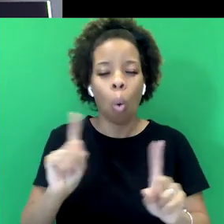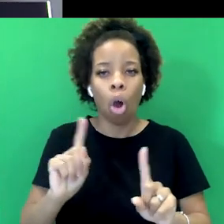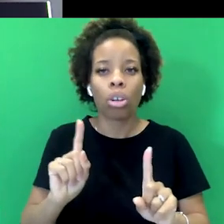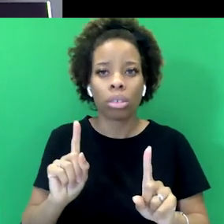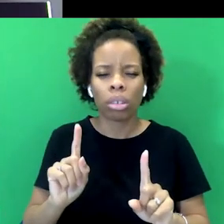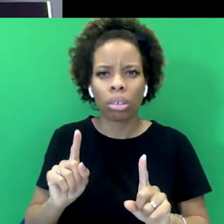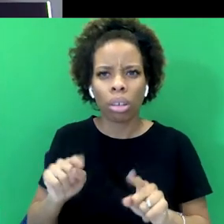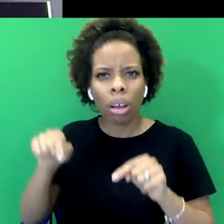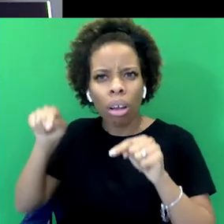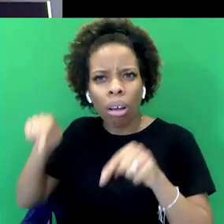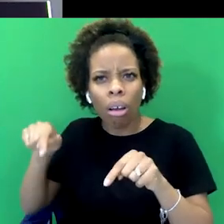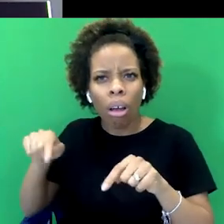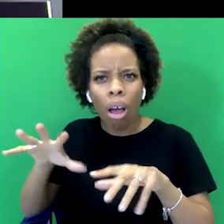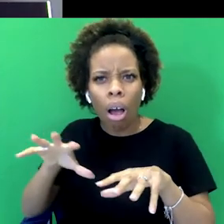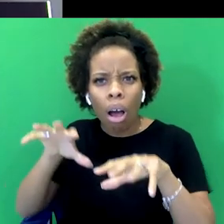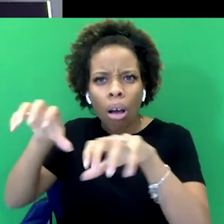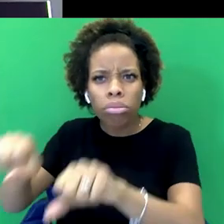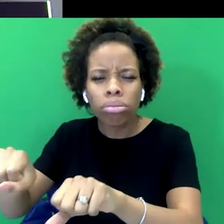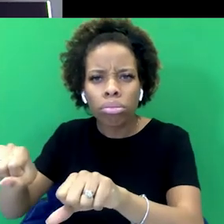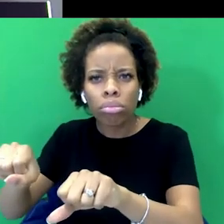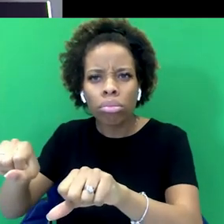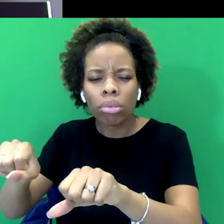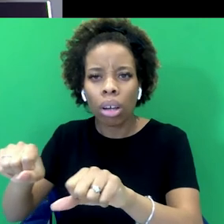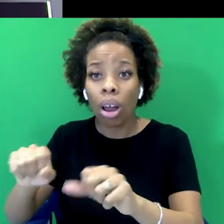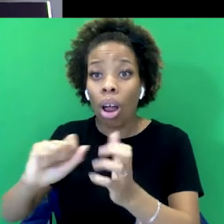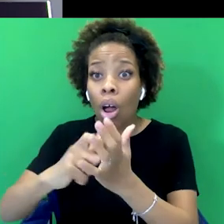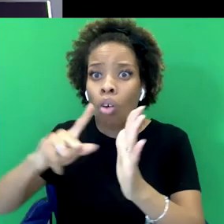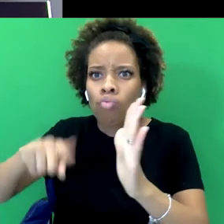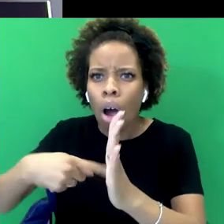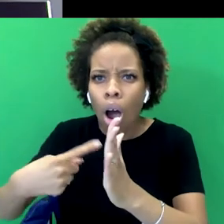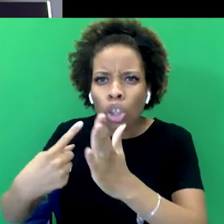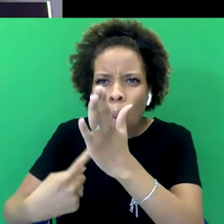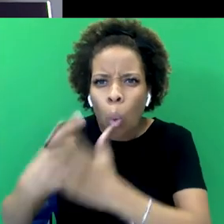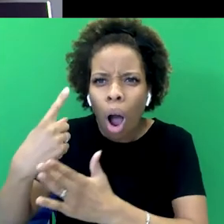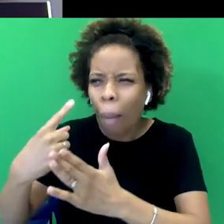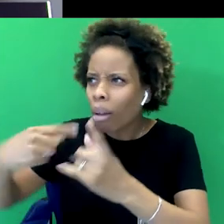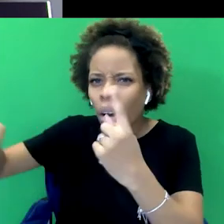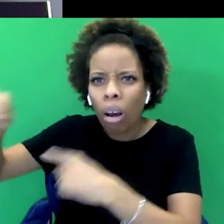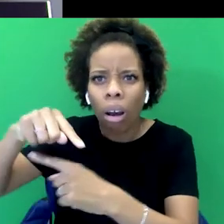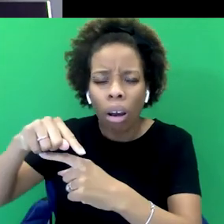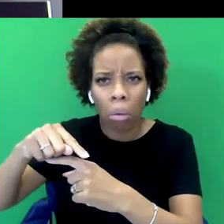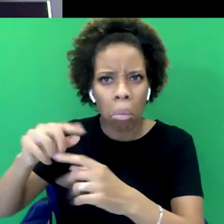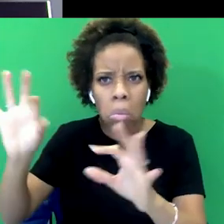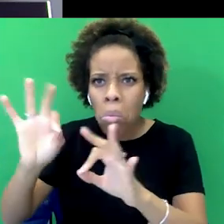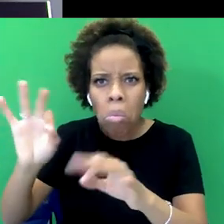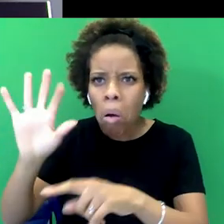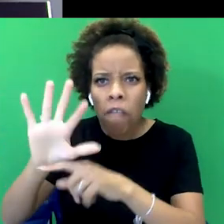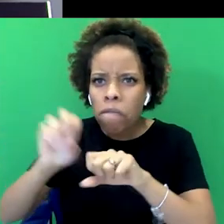depictions of the Raj, but almost nothing about colonial wars, apart from Zulu, which is very problematic.